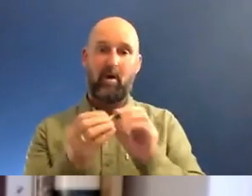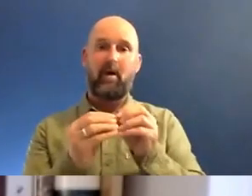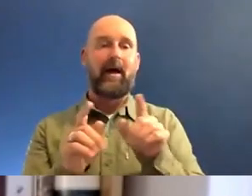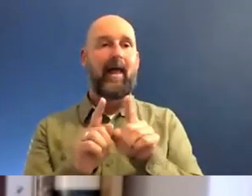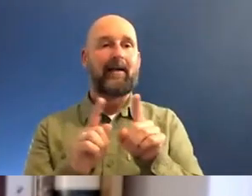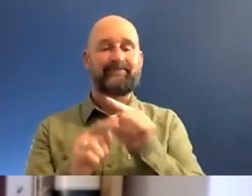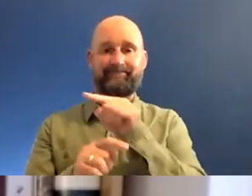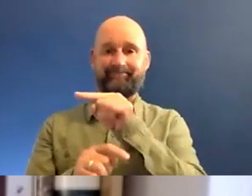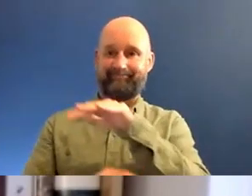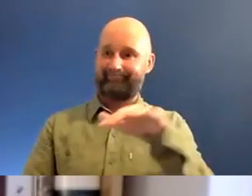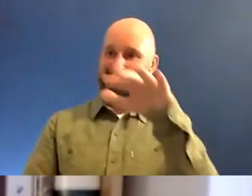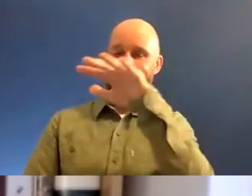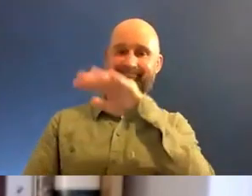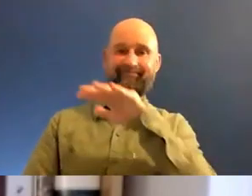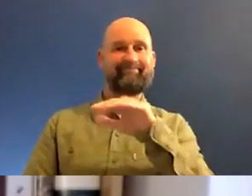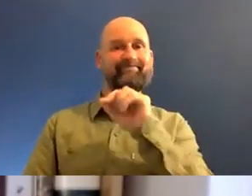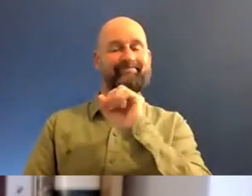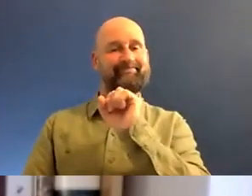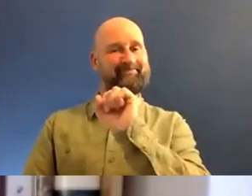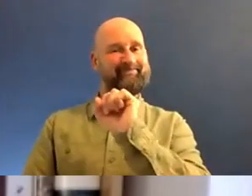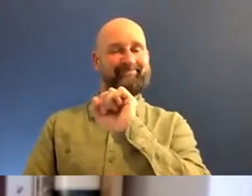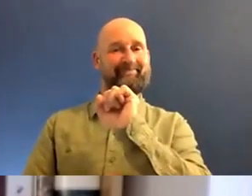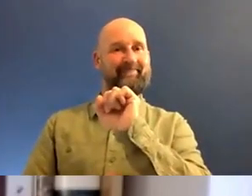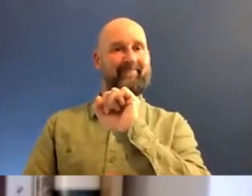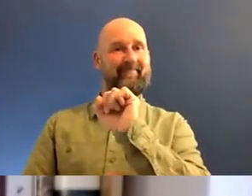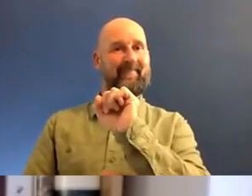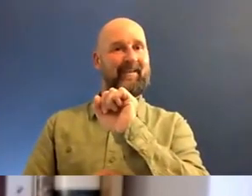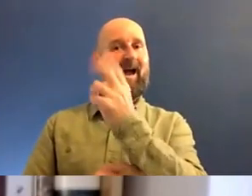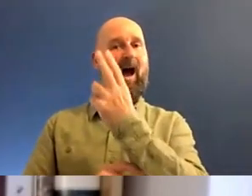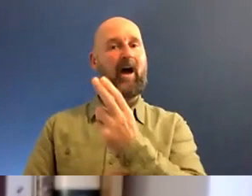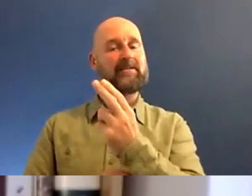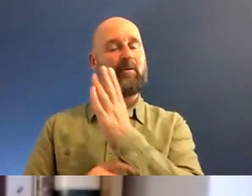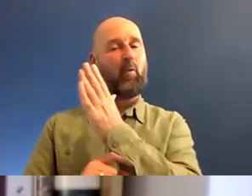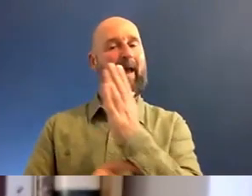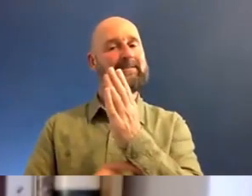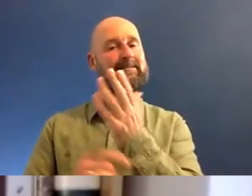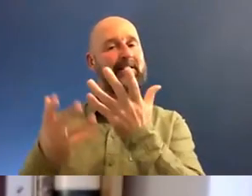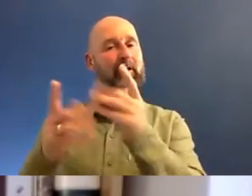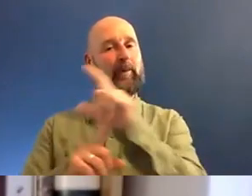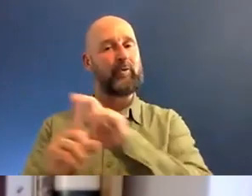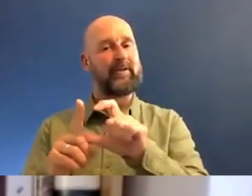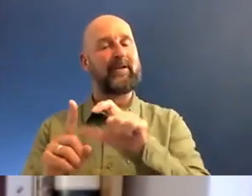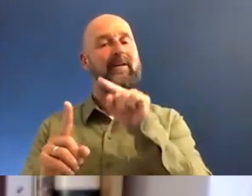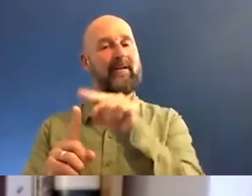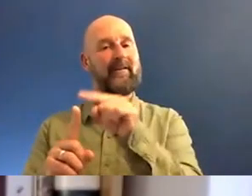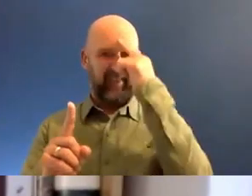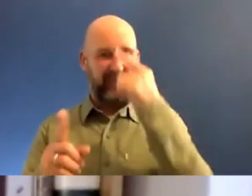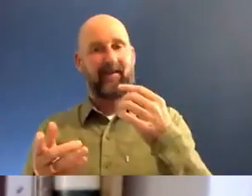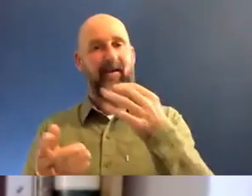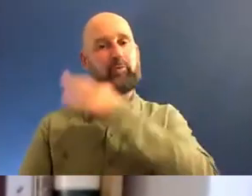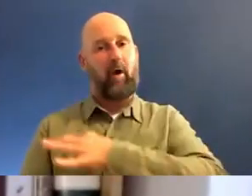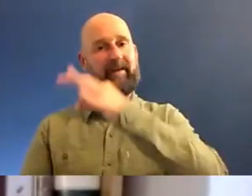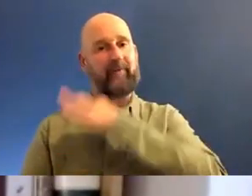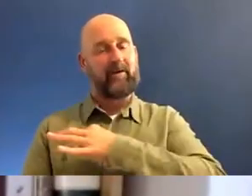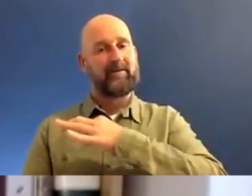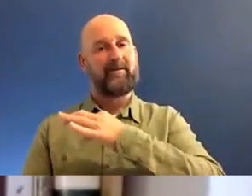against the inherent nature of art in a contemporary Western society, perhaps, which is to commodify art and culture, and to sell it